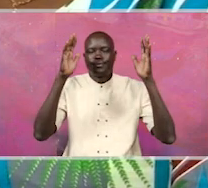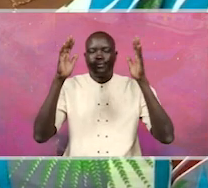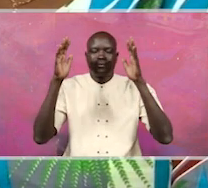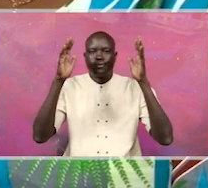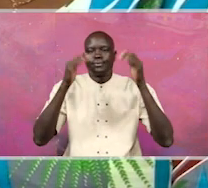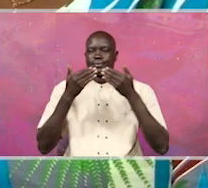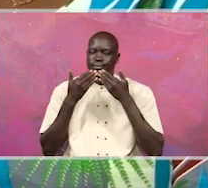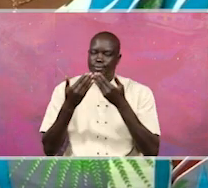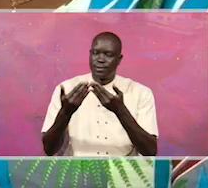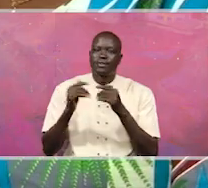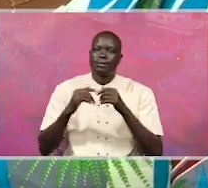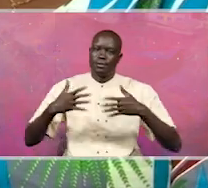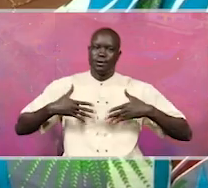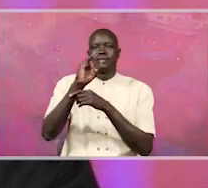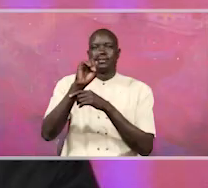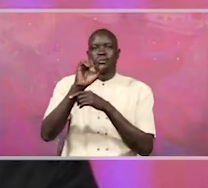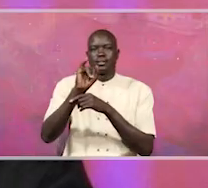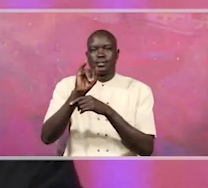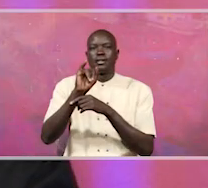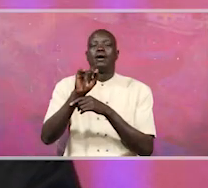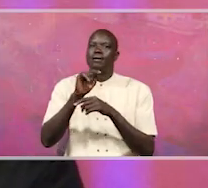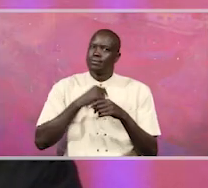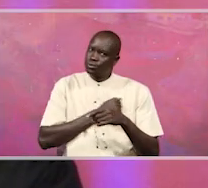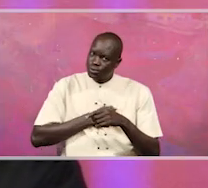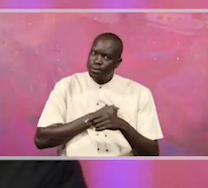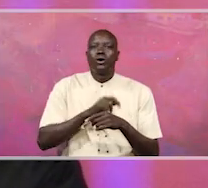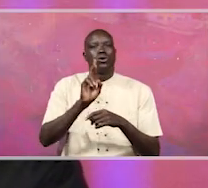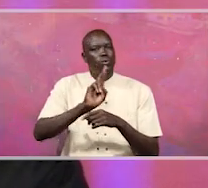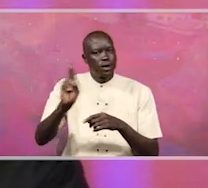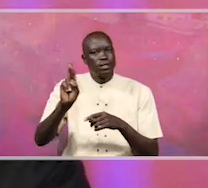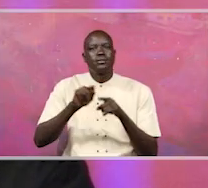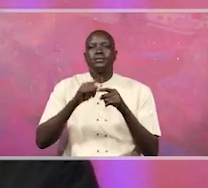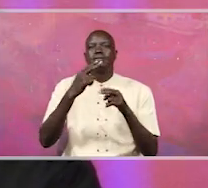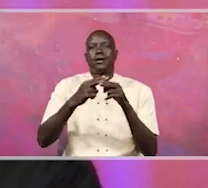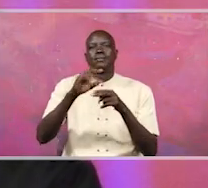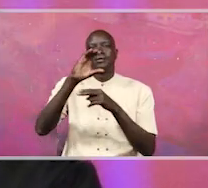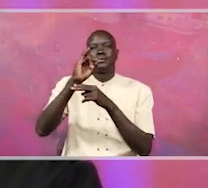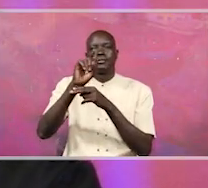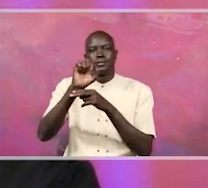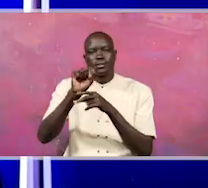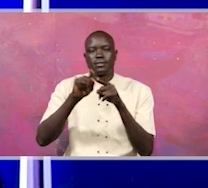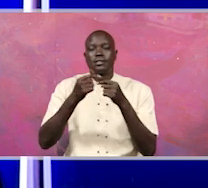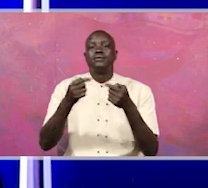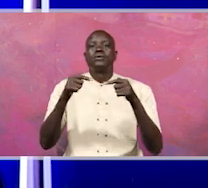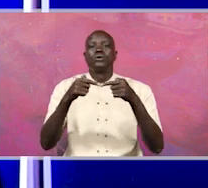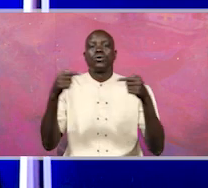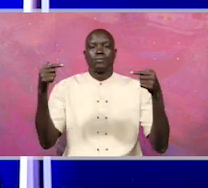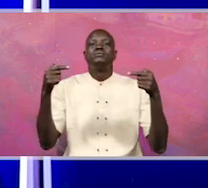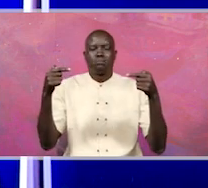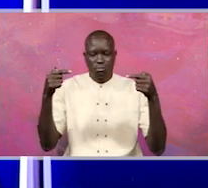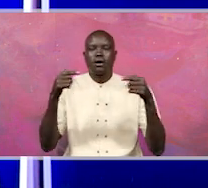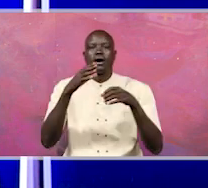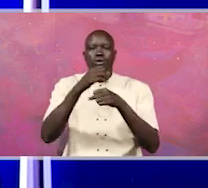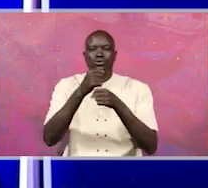Thank you. It is a pleasure to be here. To my right, it is Sisi Kagaba of the Anti-Corruption Coalition of Uganda. Welcome